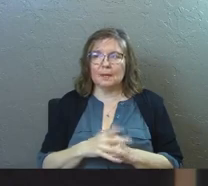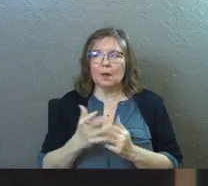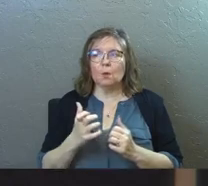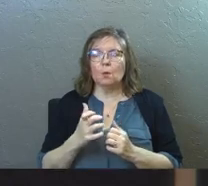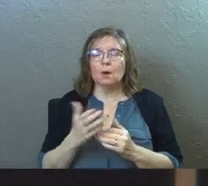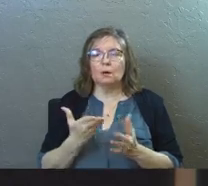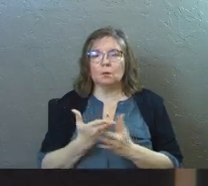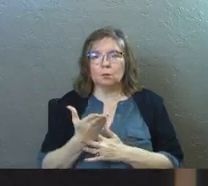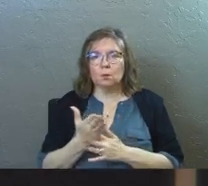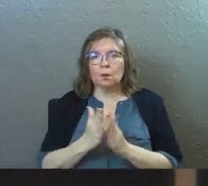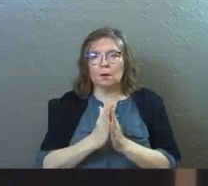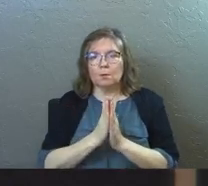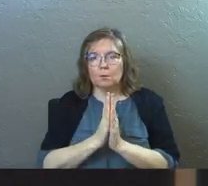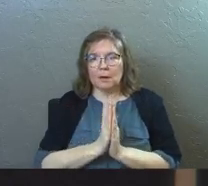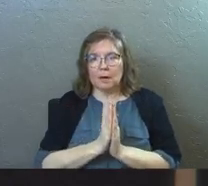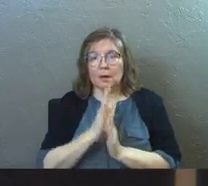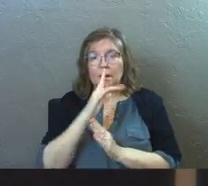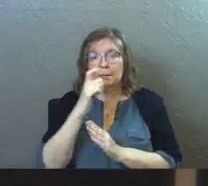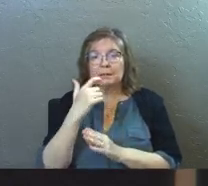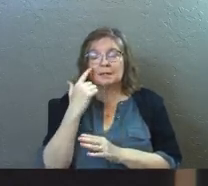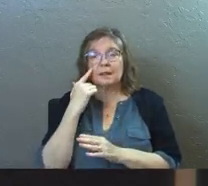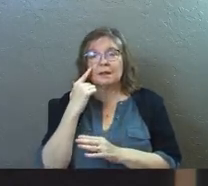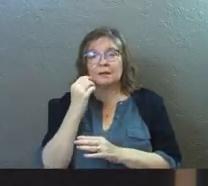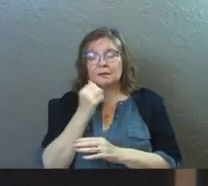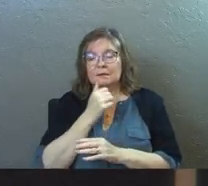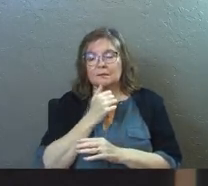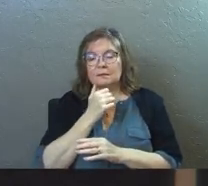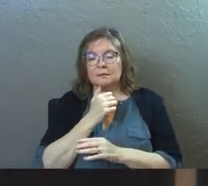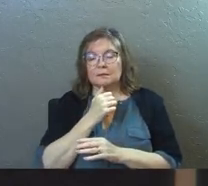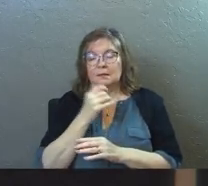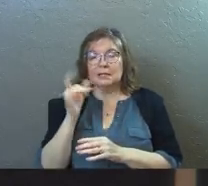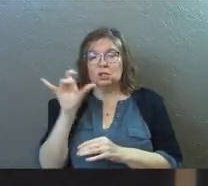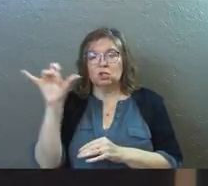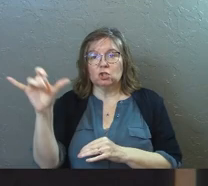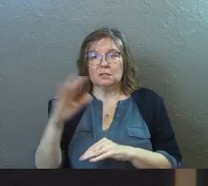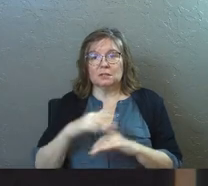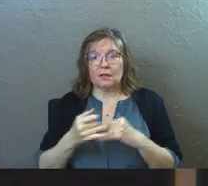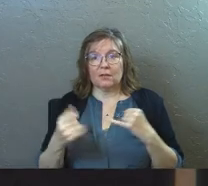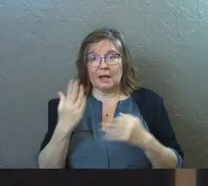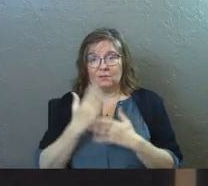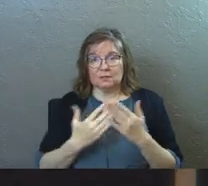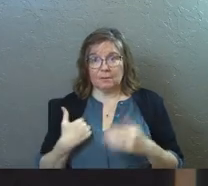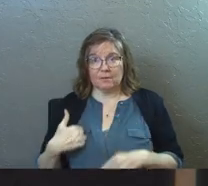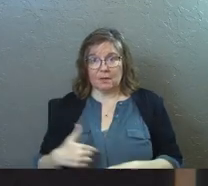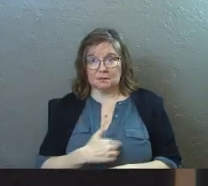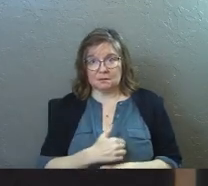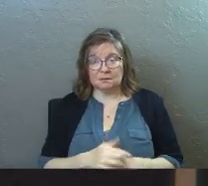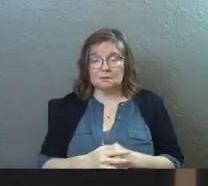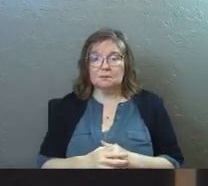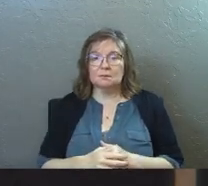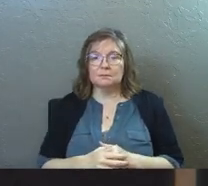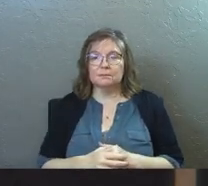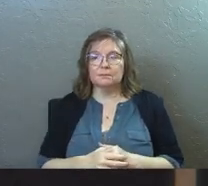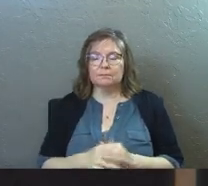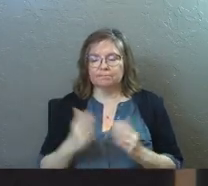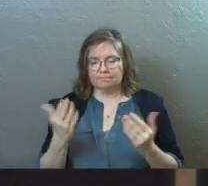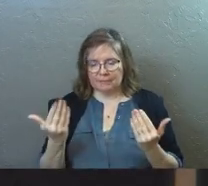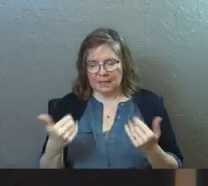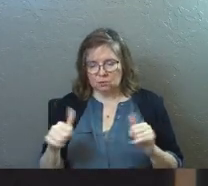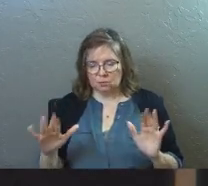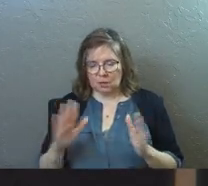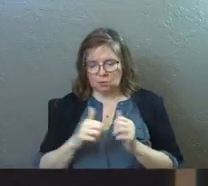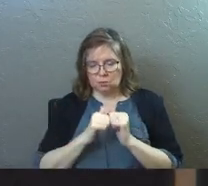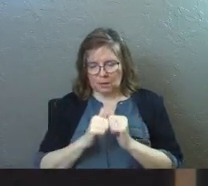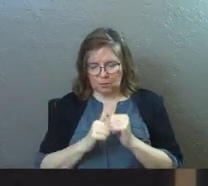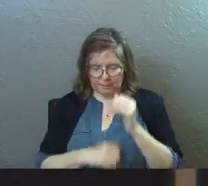But I'm going to walk us through a prayer because I think eternity is on the line for some of us. So let's